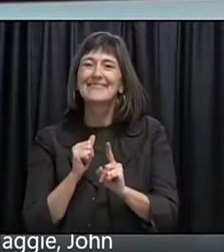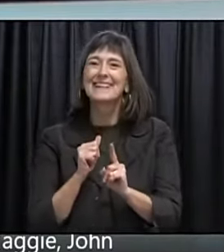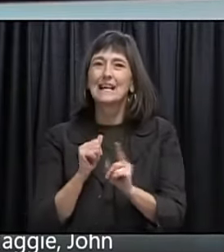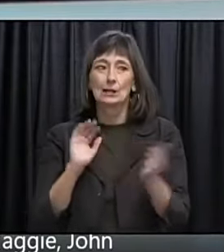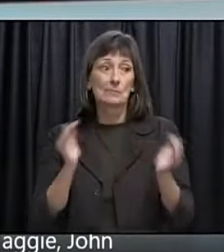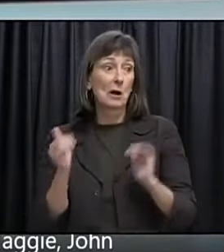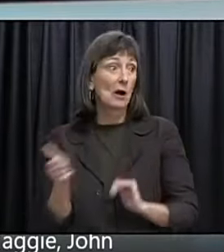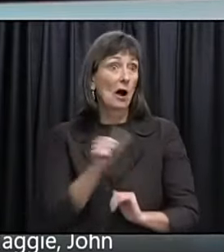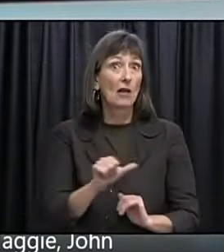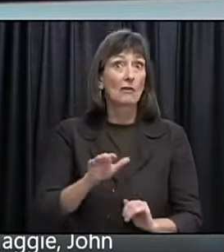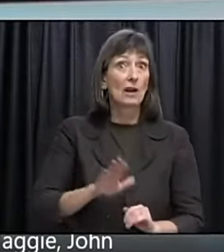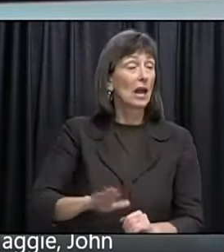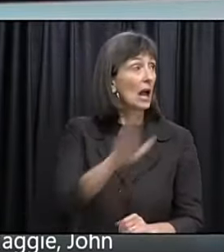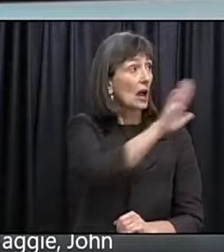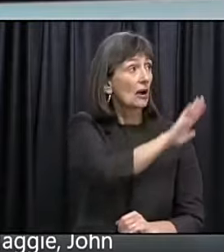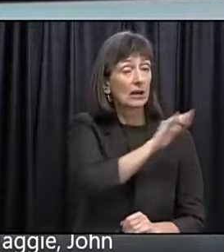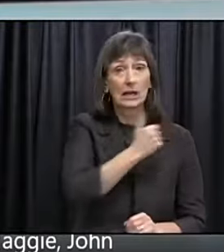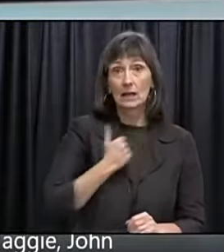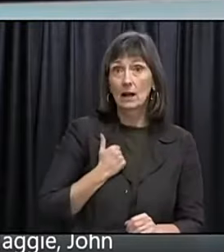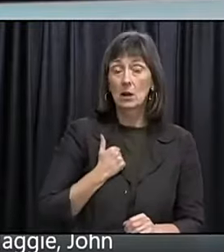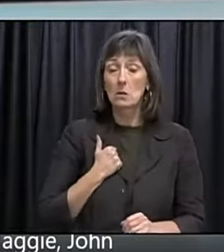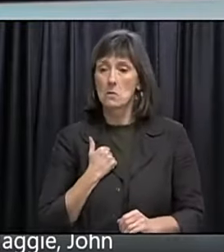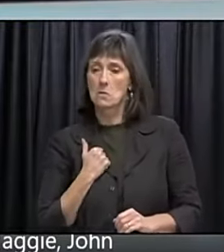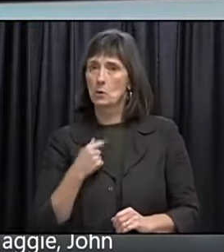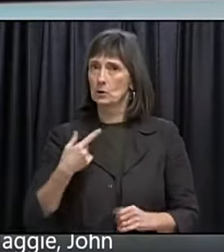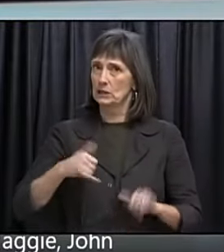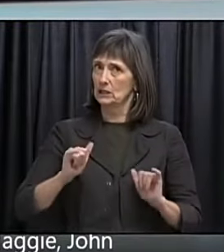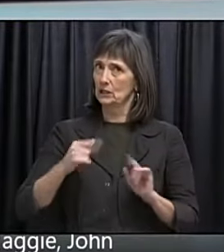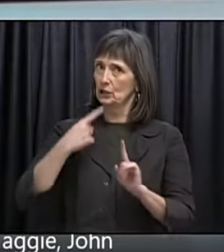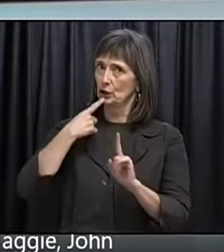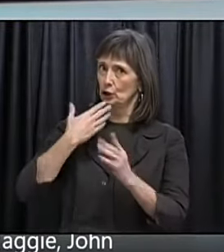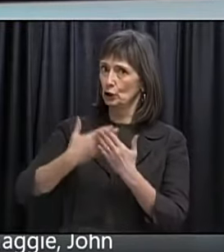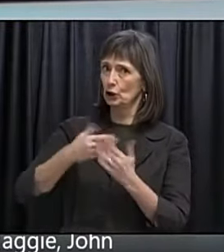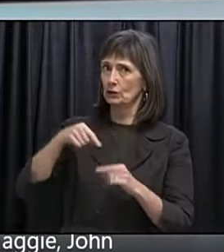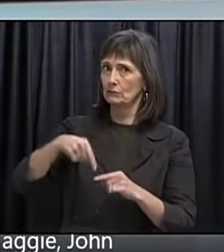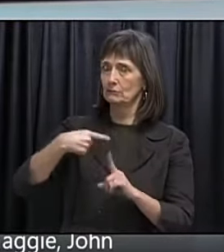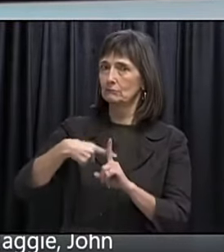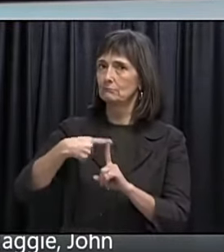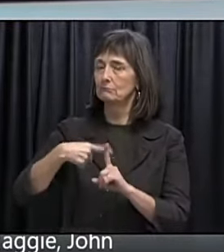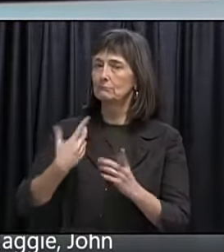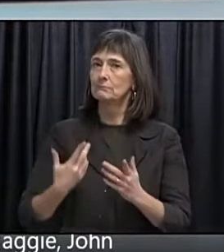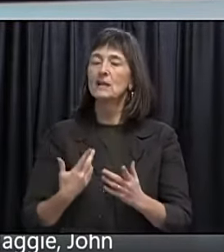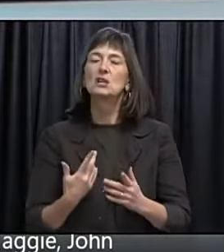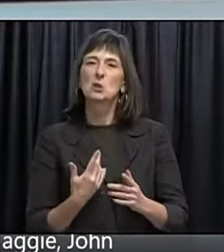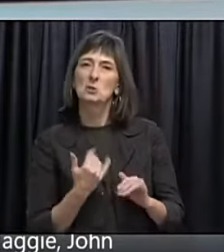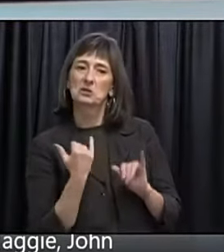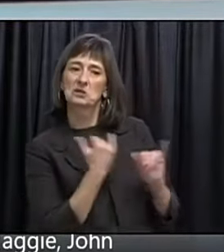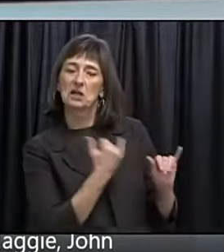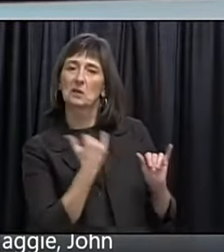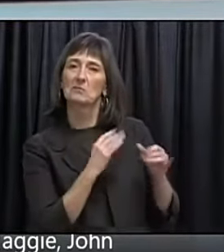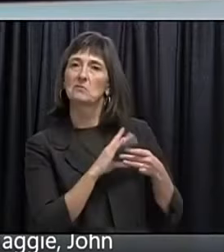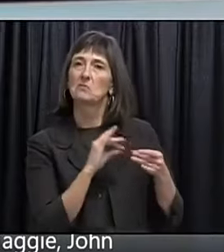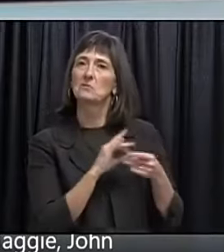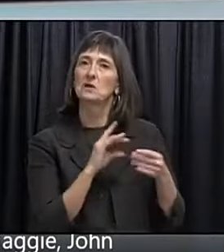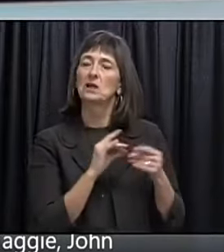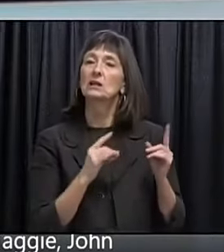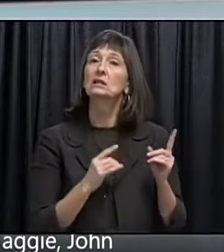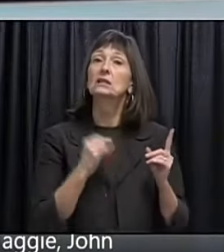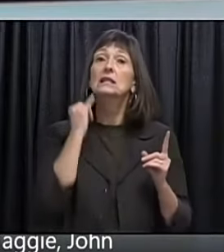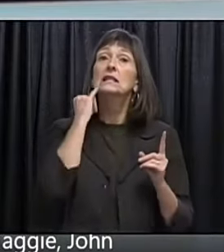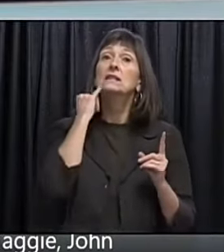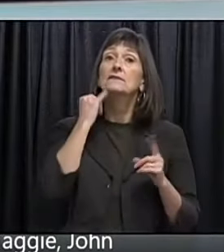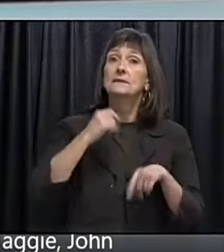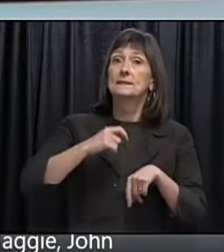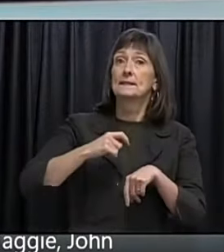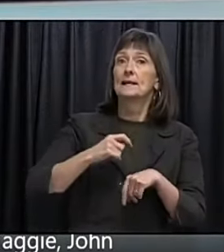us. With other. Jurisdictions. Even in Canada. It is the season of giving. And I think. would echo. Dr. Fitzgerald's comments. That. Maybe the gift